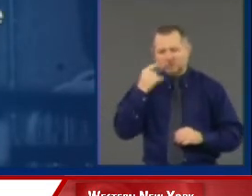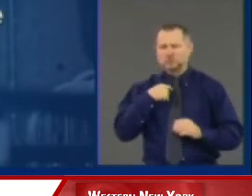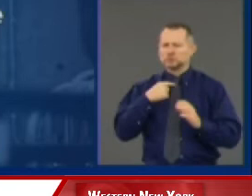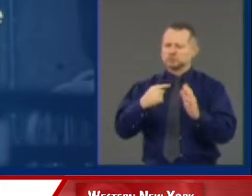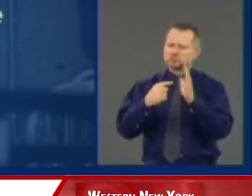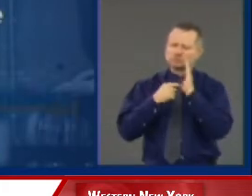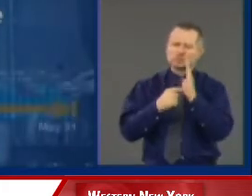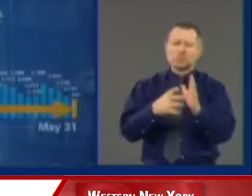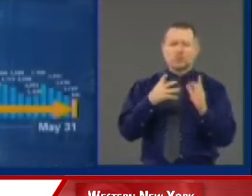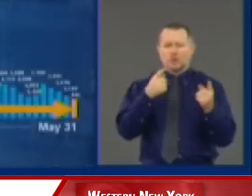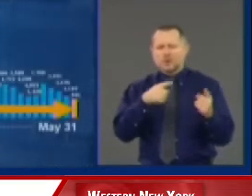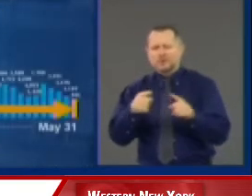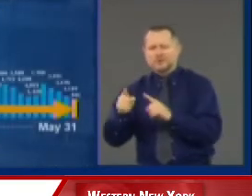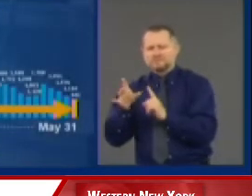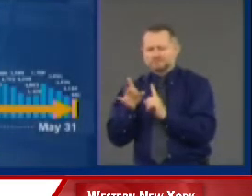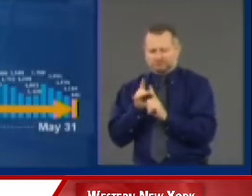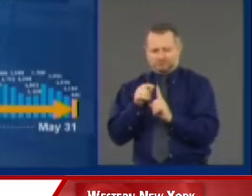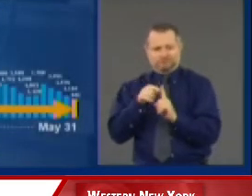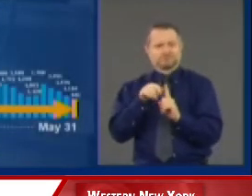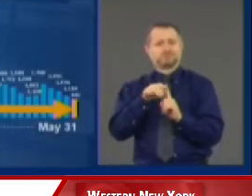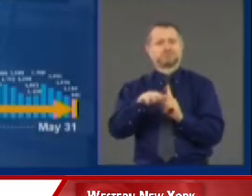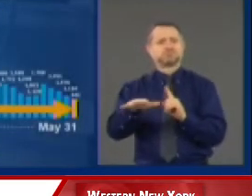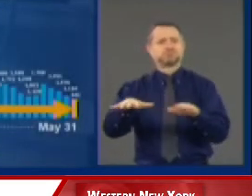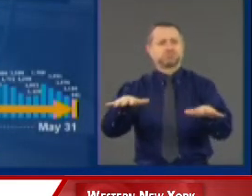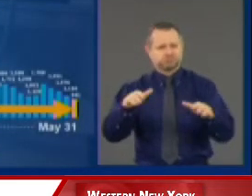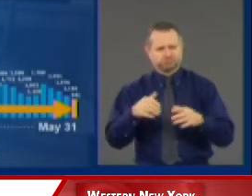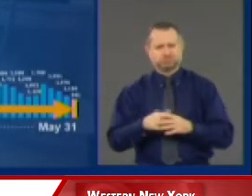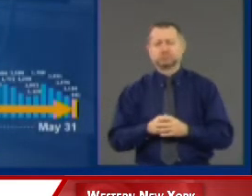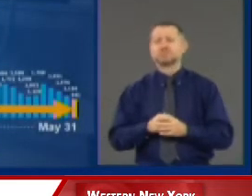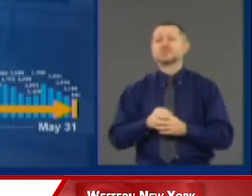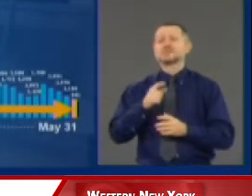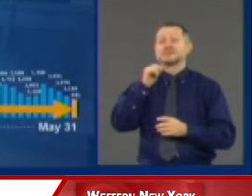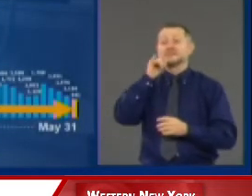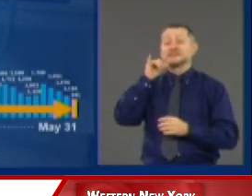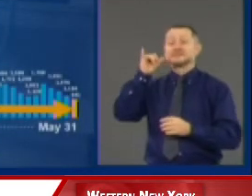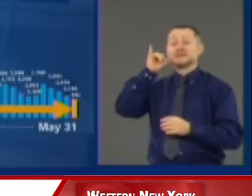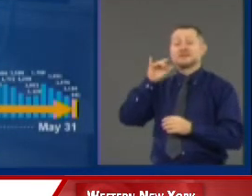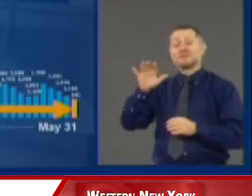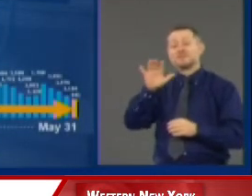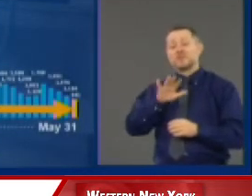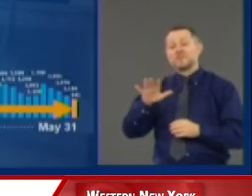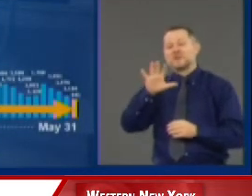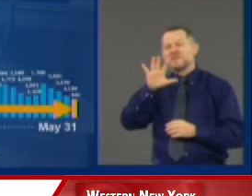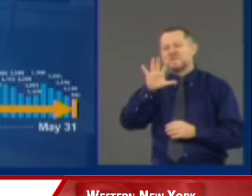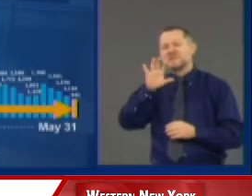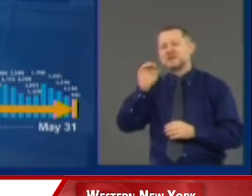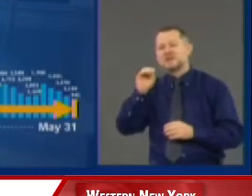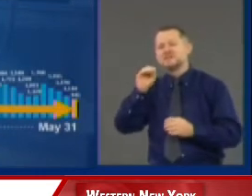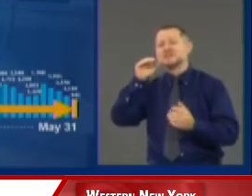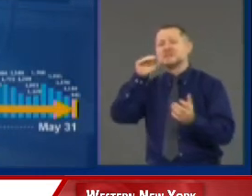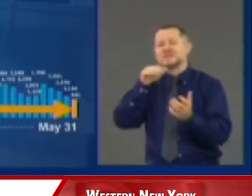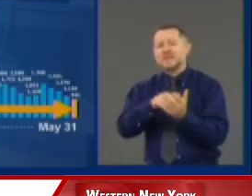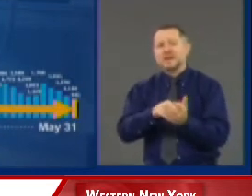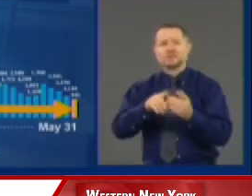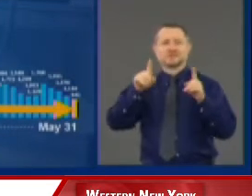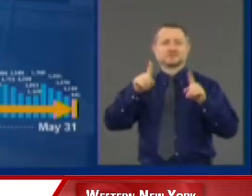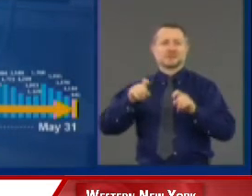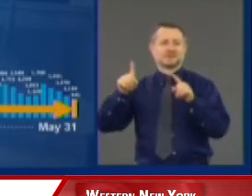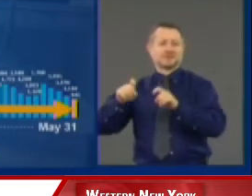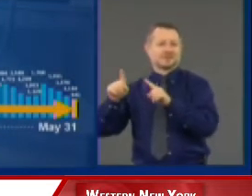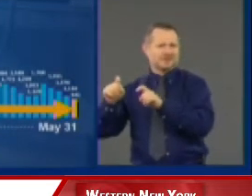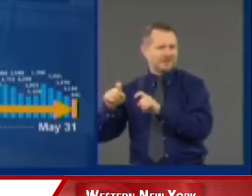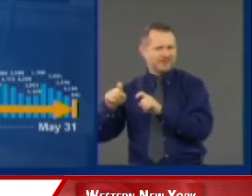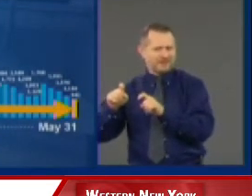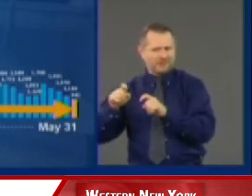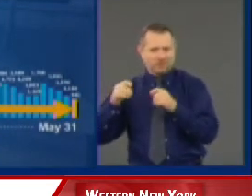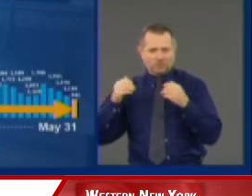are on that day. Yesterday, we did about 50,000 tests, which is a